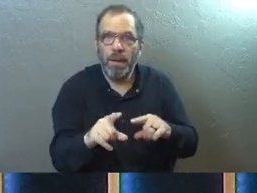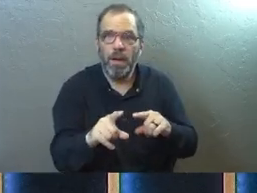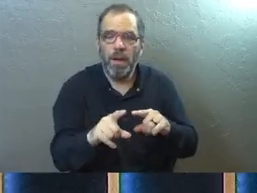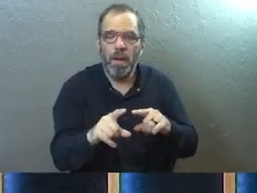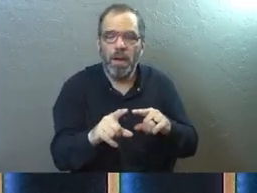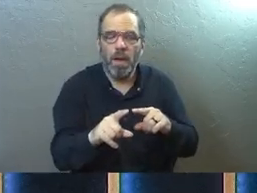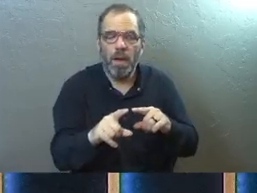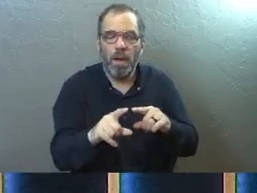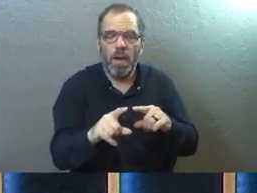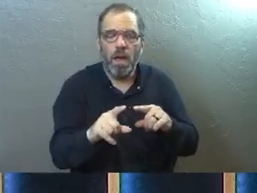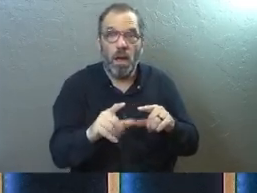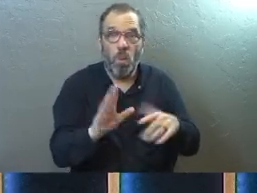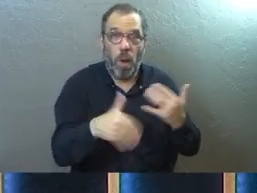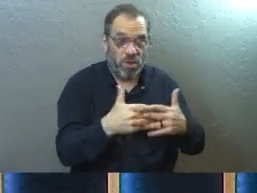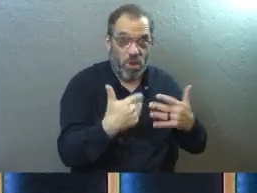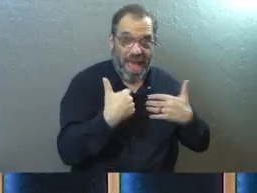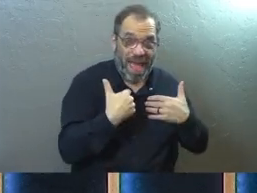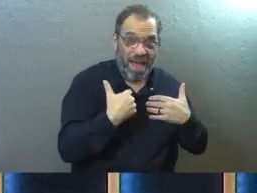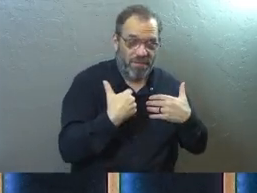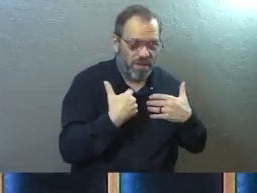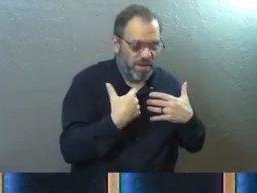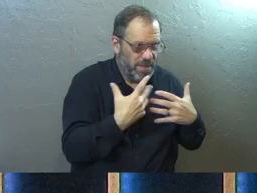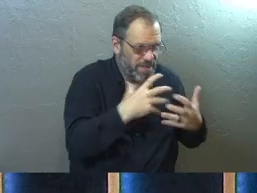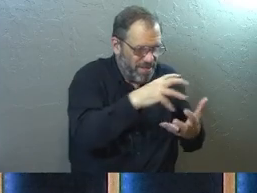starting to loosen your grip on yourself.